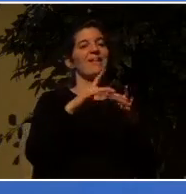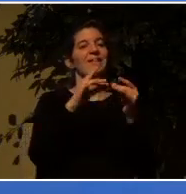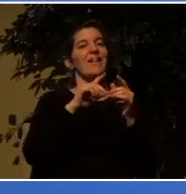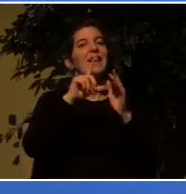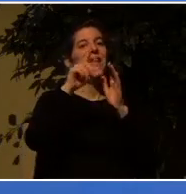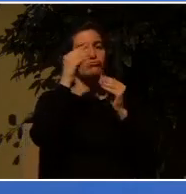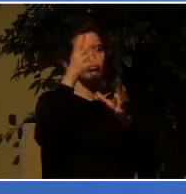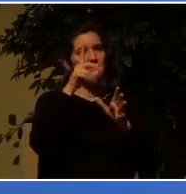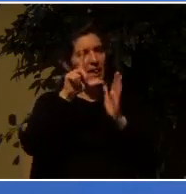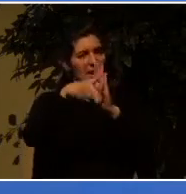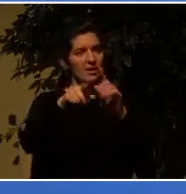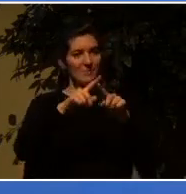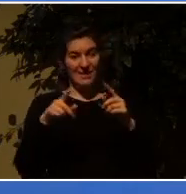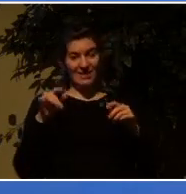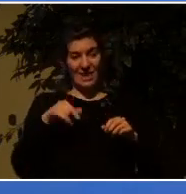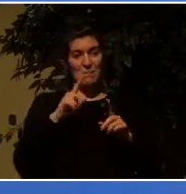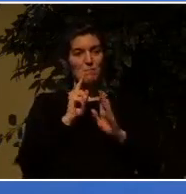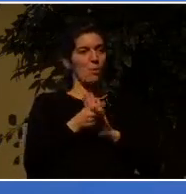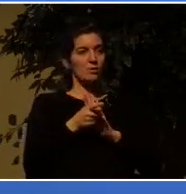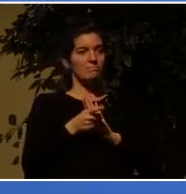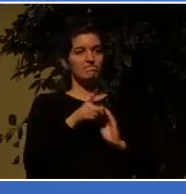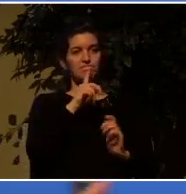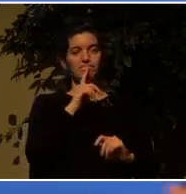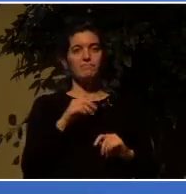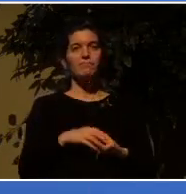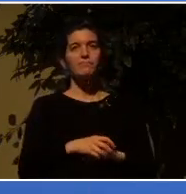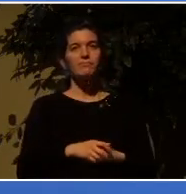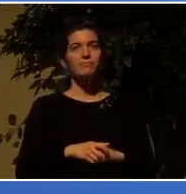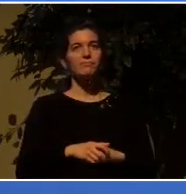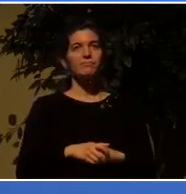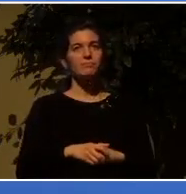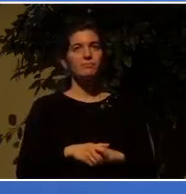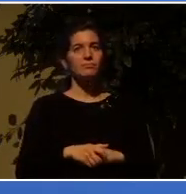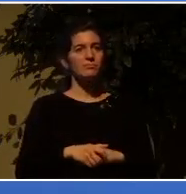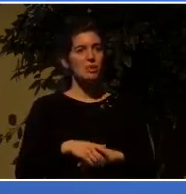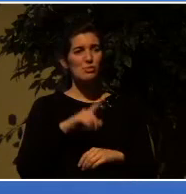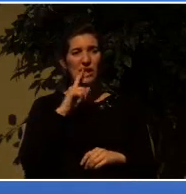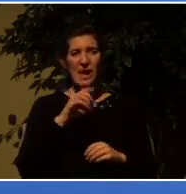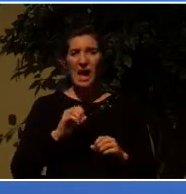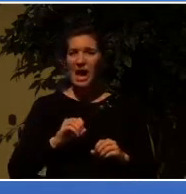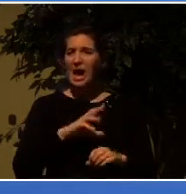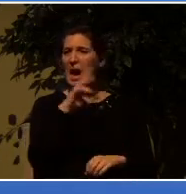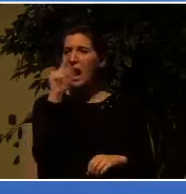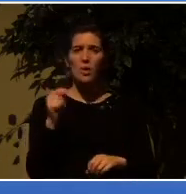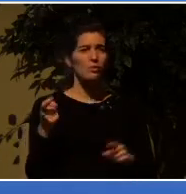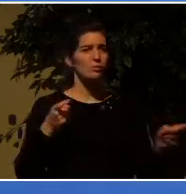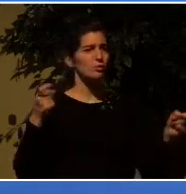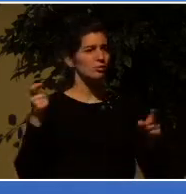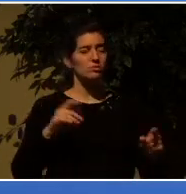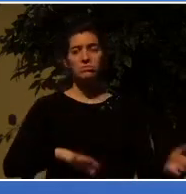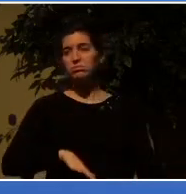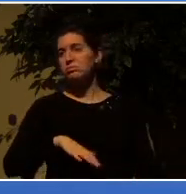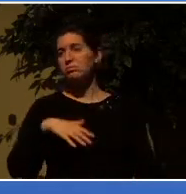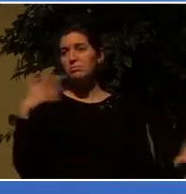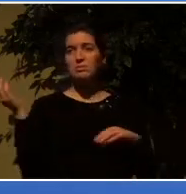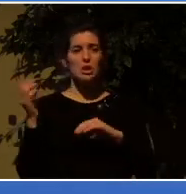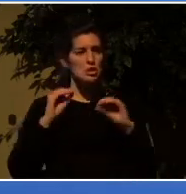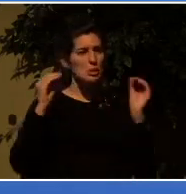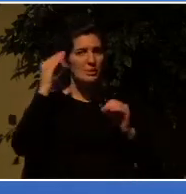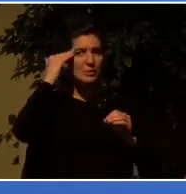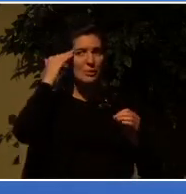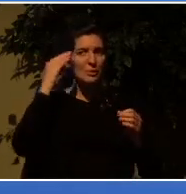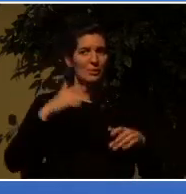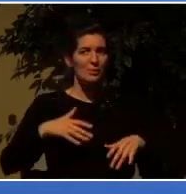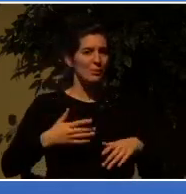it's worth, is that this got so out of control that nobody knew that was going on. And